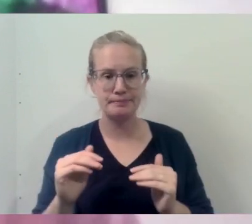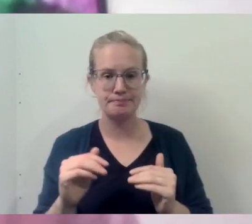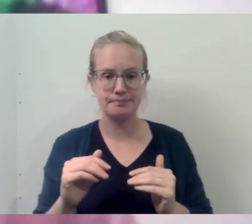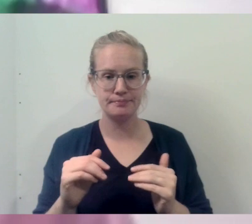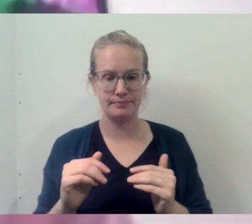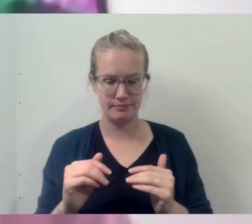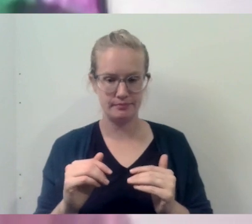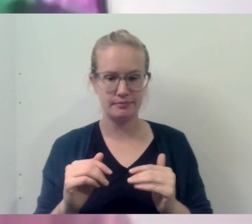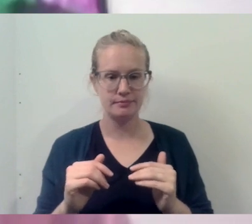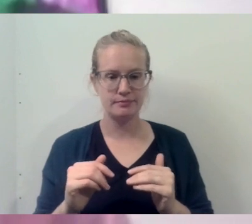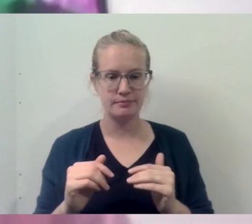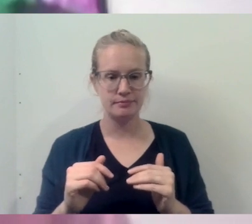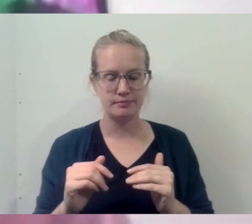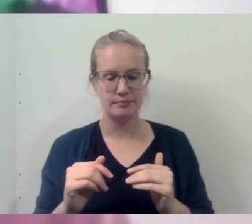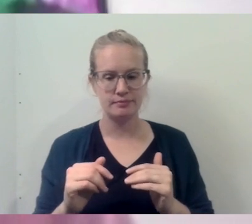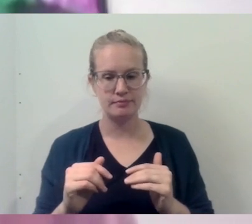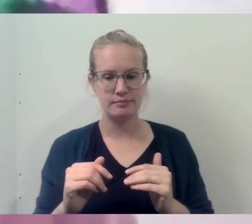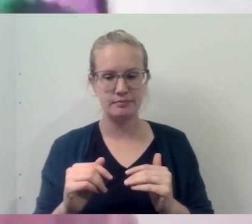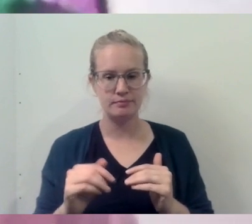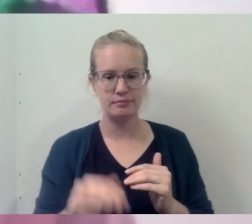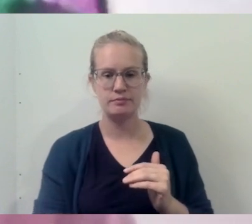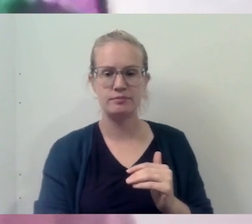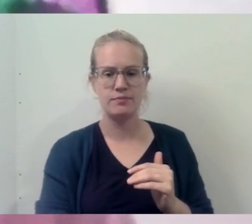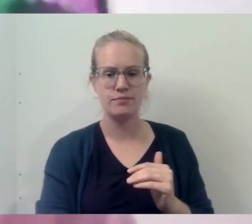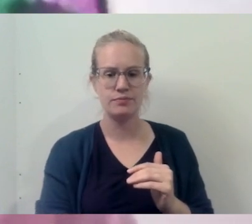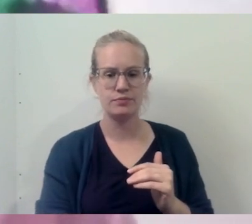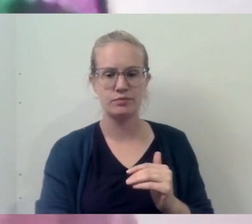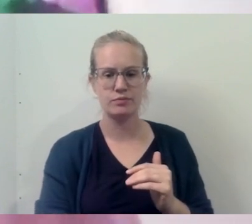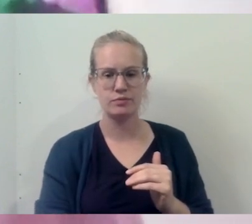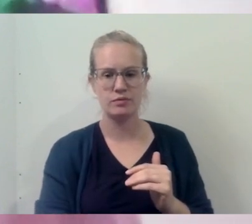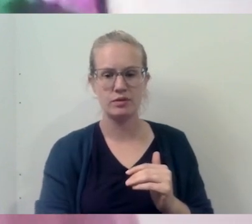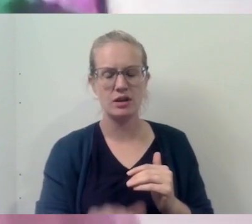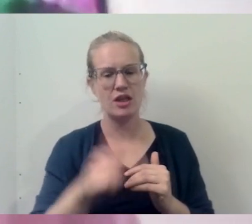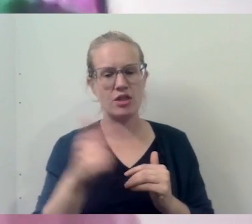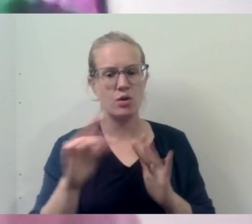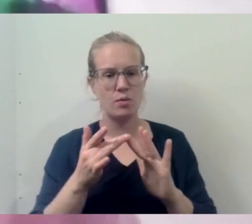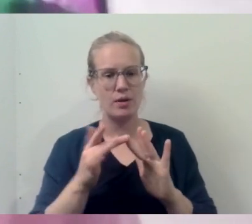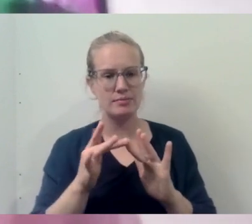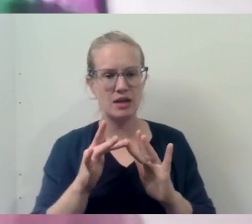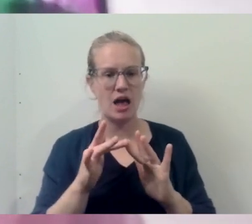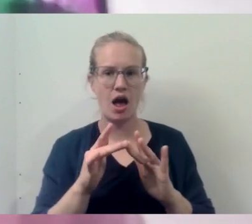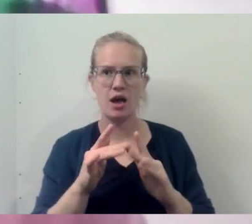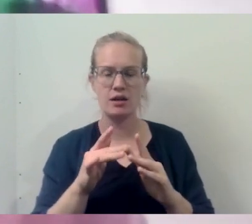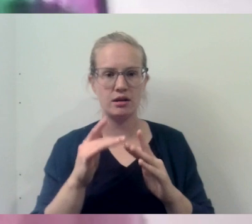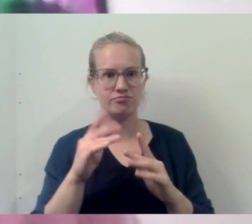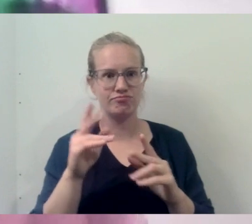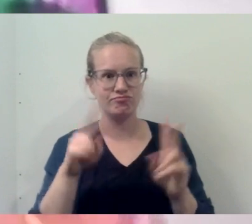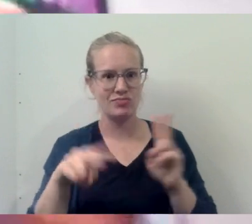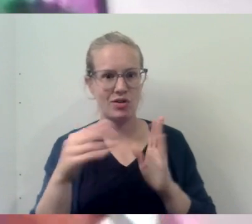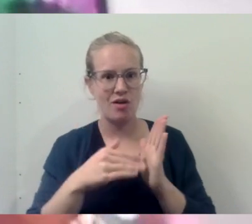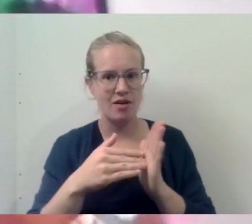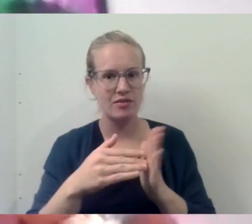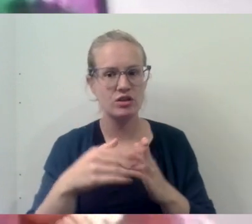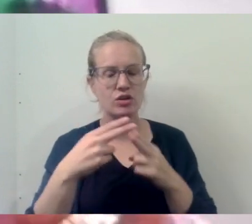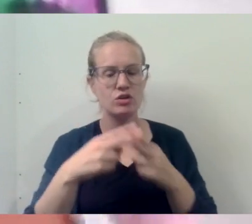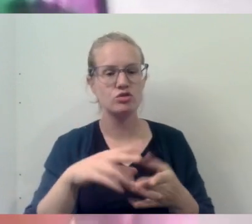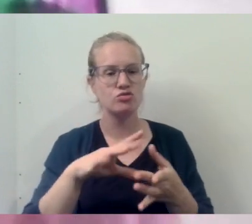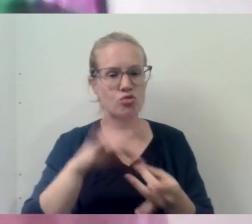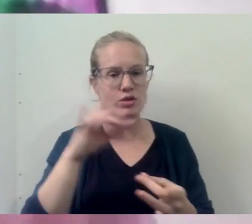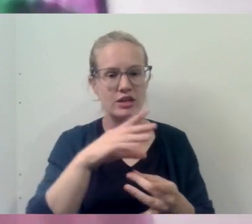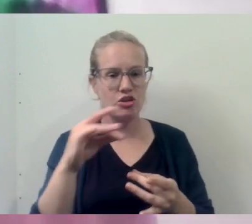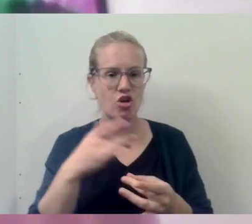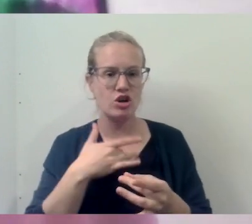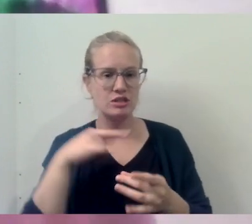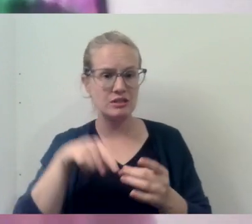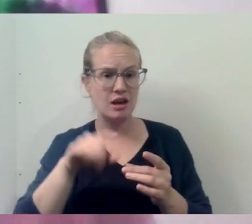Um, and, um, one of the other websites that I go to pretty regularly now is called soulsandhearts.com.